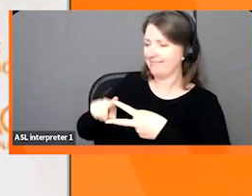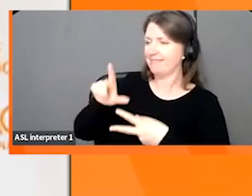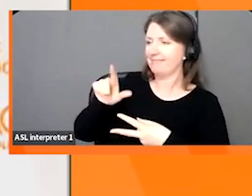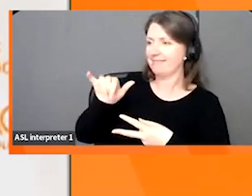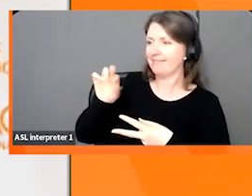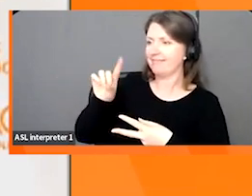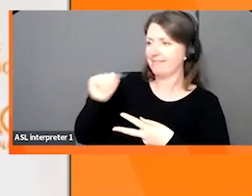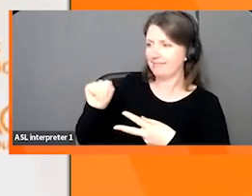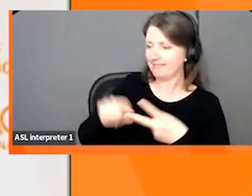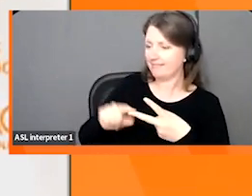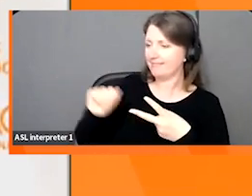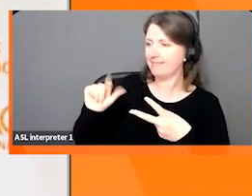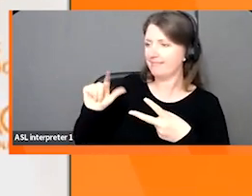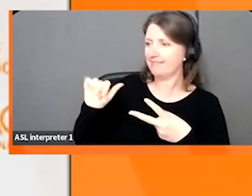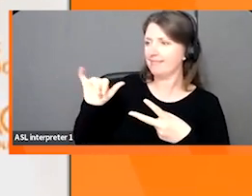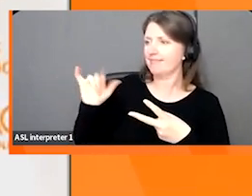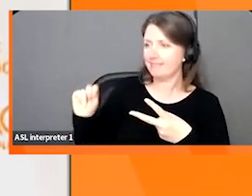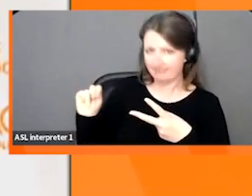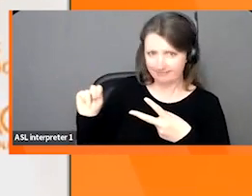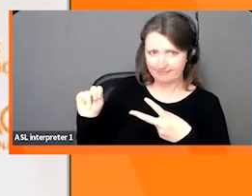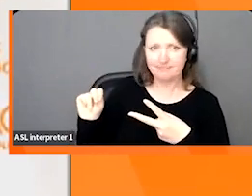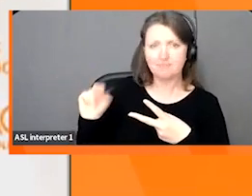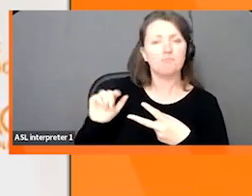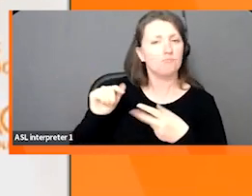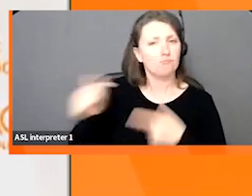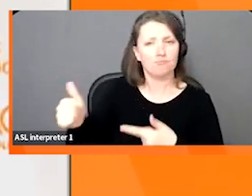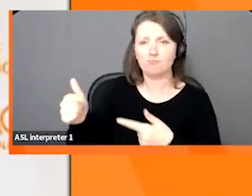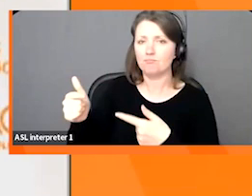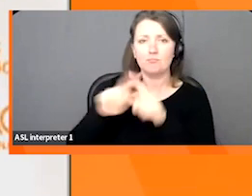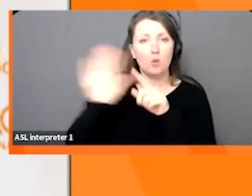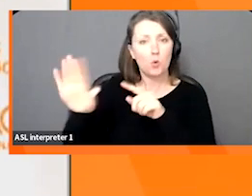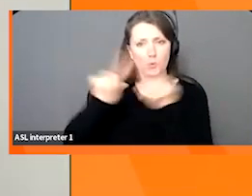start sharing your screen, Linda, and you can take it away.